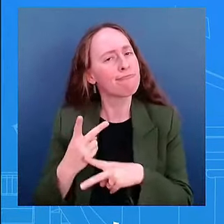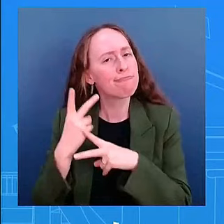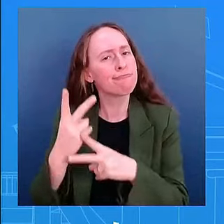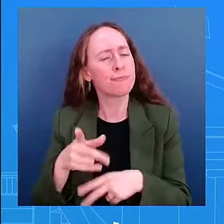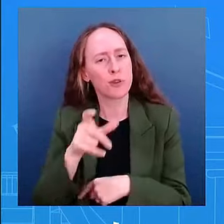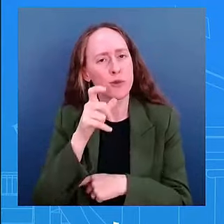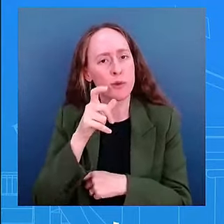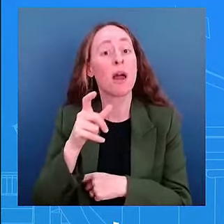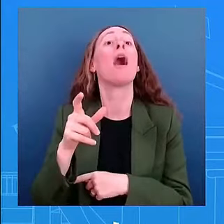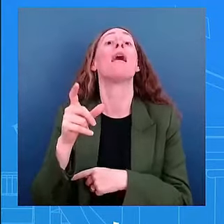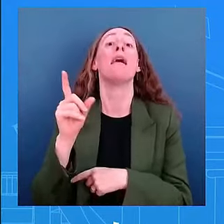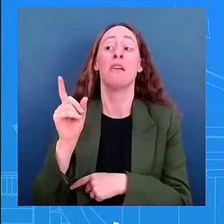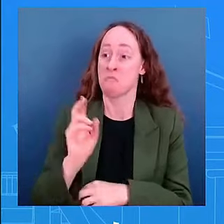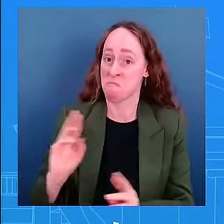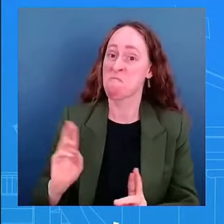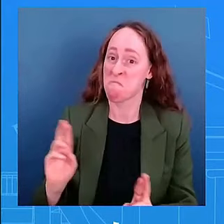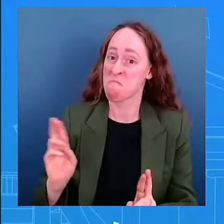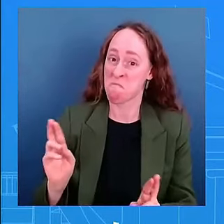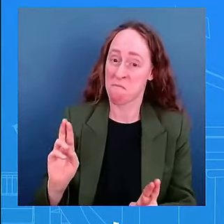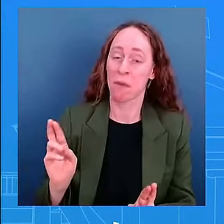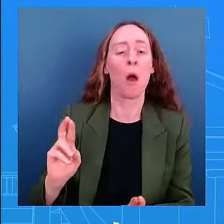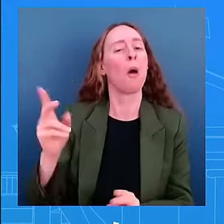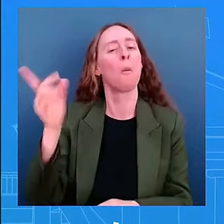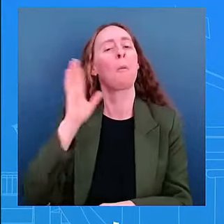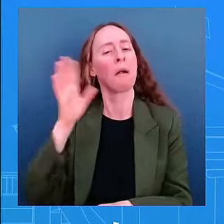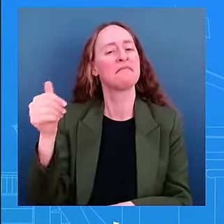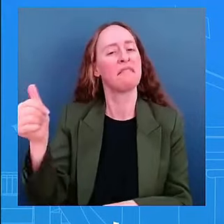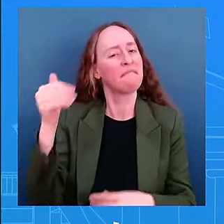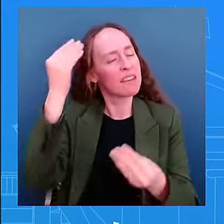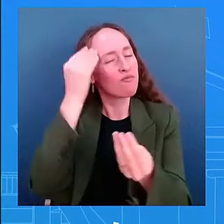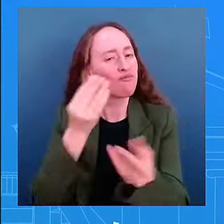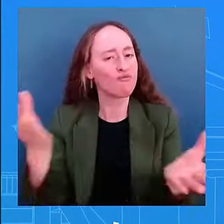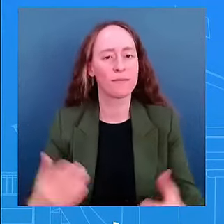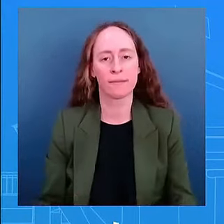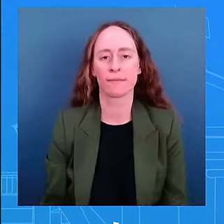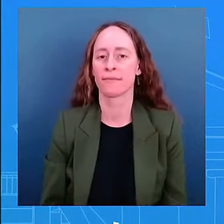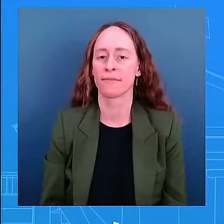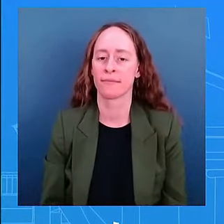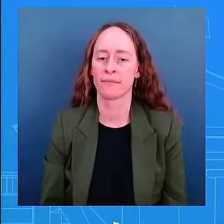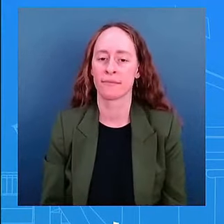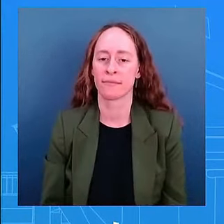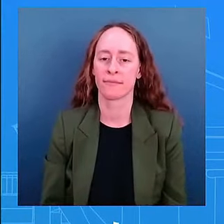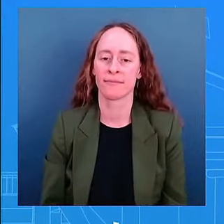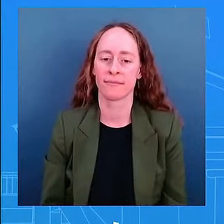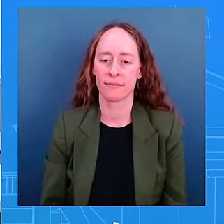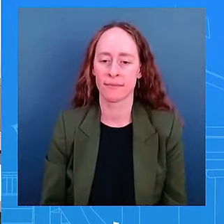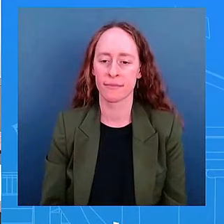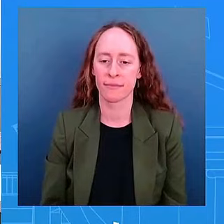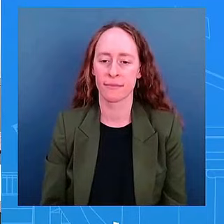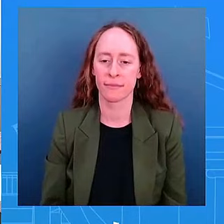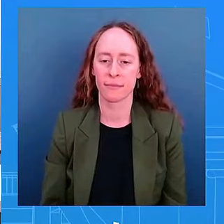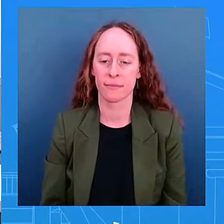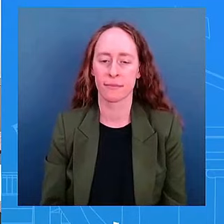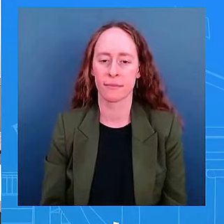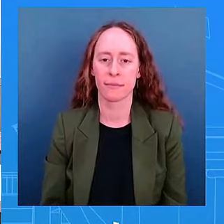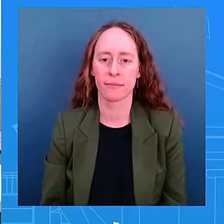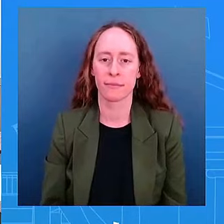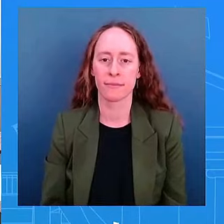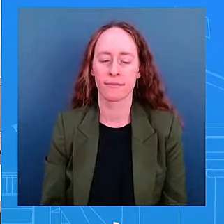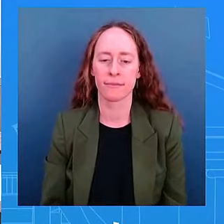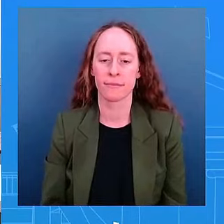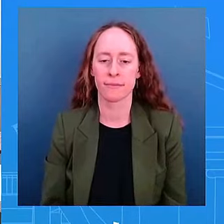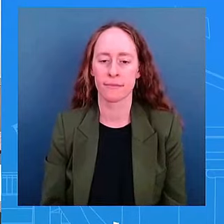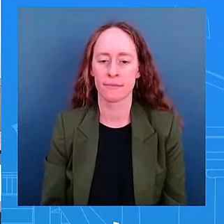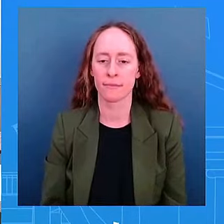uh we'll certainly you all will know about it go ahead you were you like ruined the first role what did i i apologize